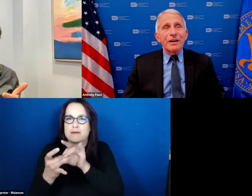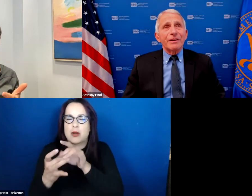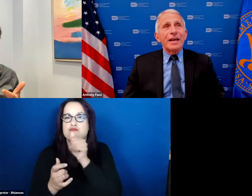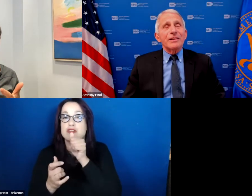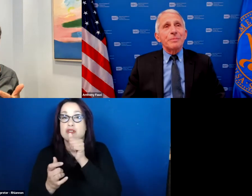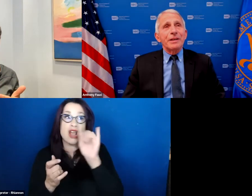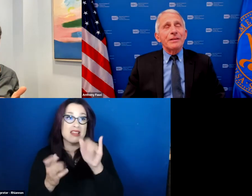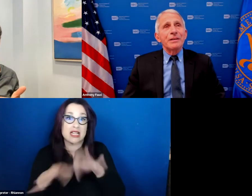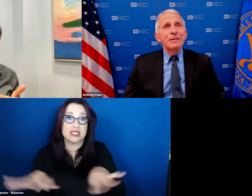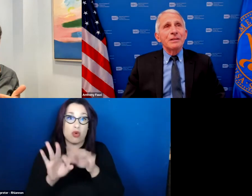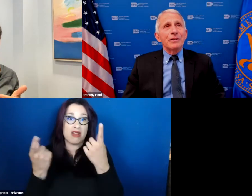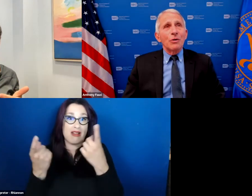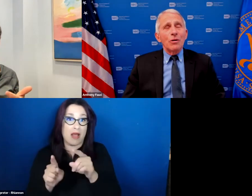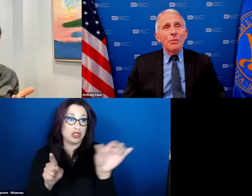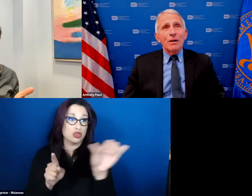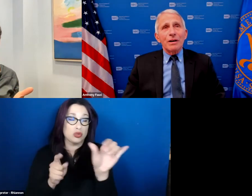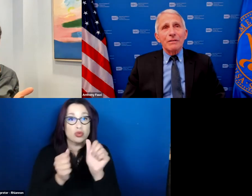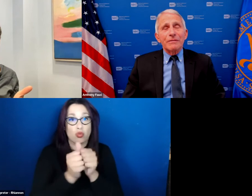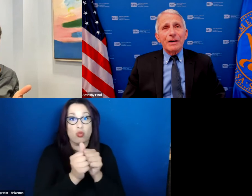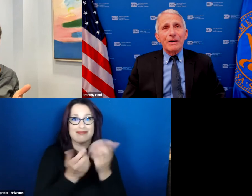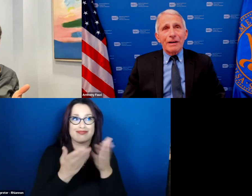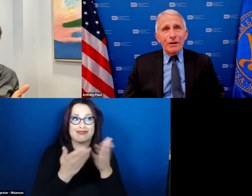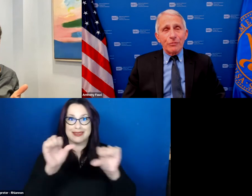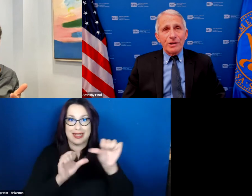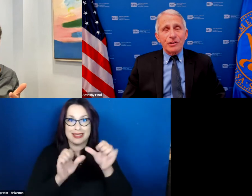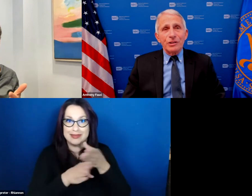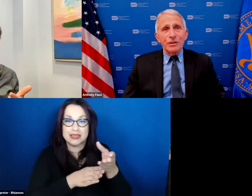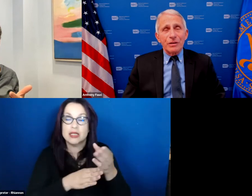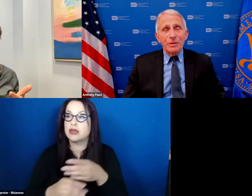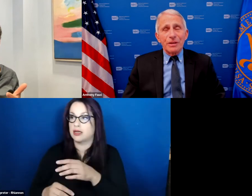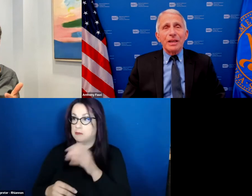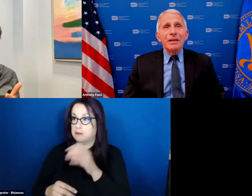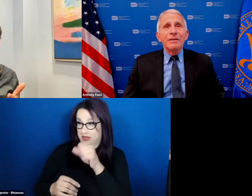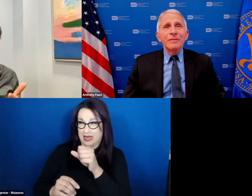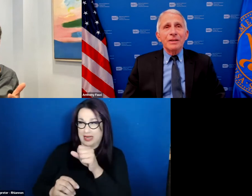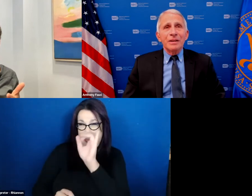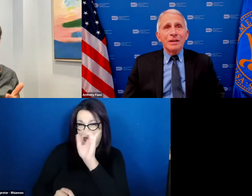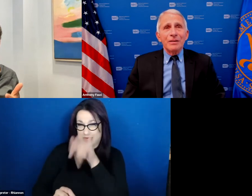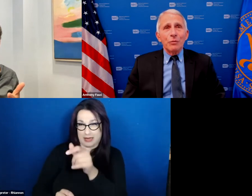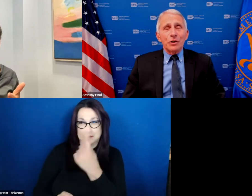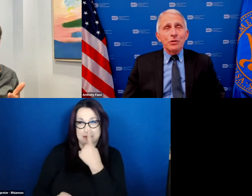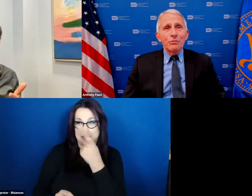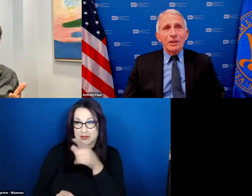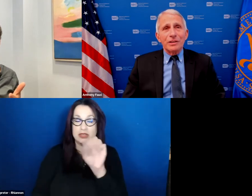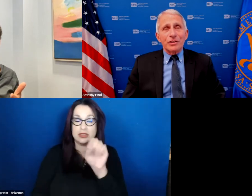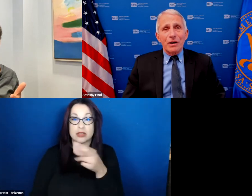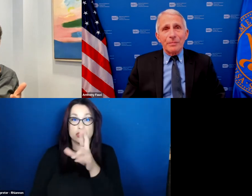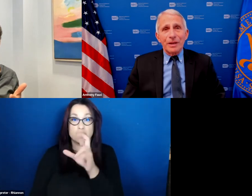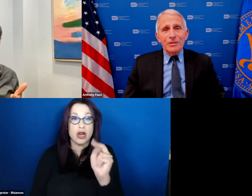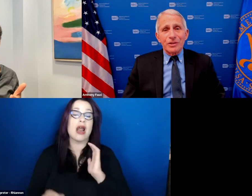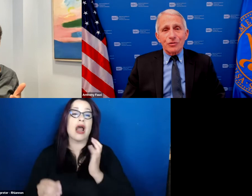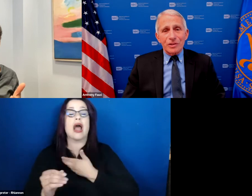something Sharon that has been the hallmark of our outreach to the community and what you're really